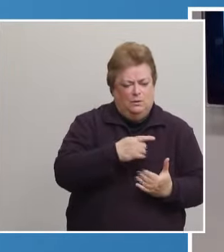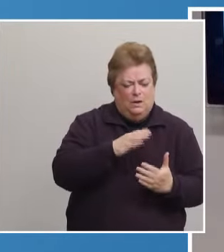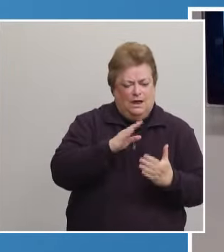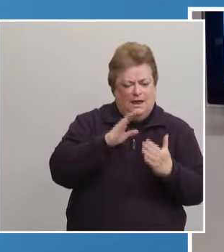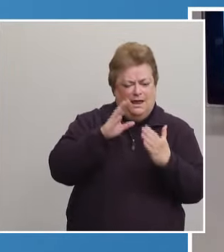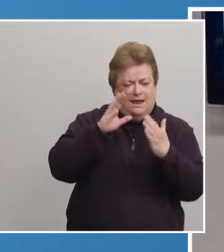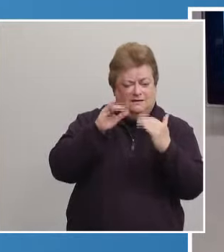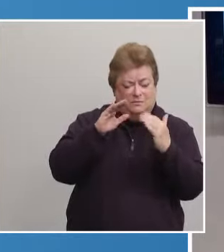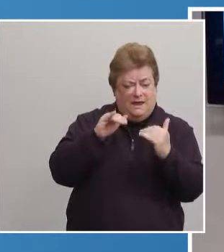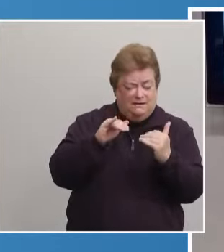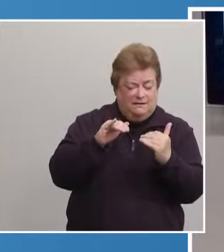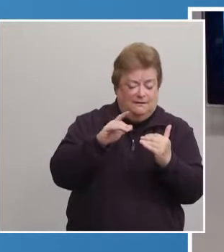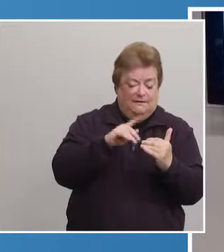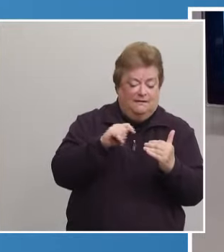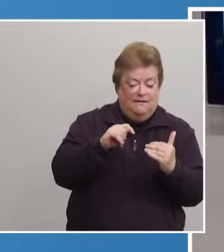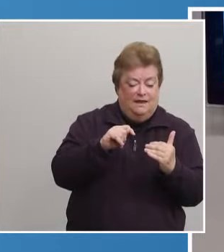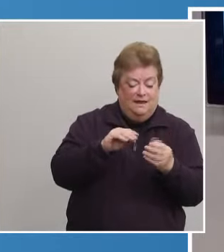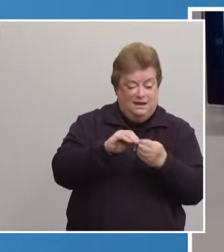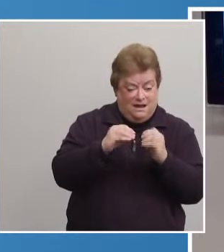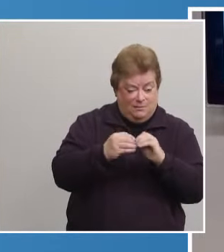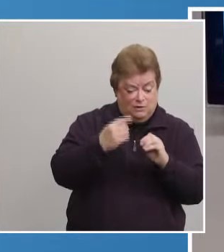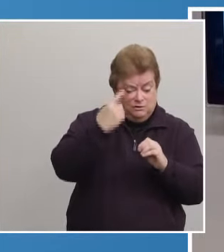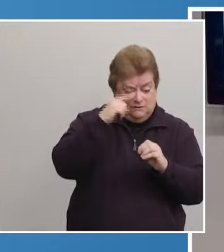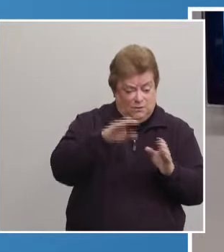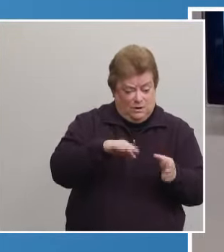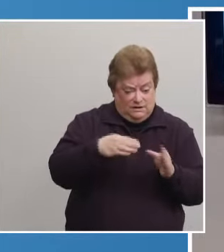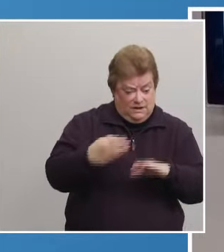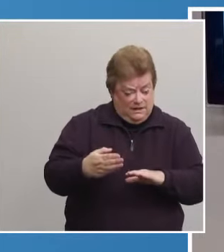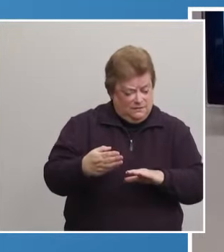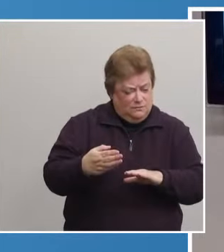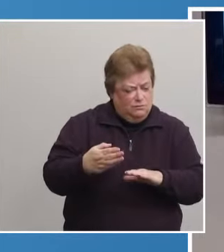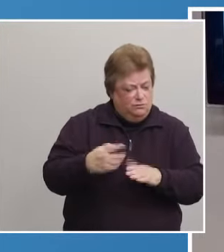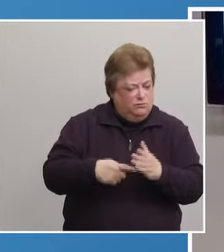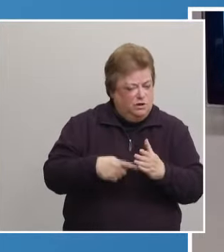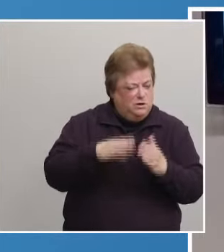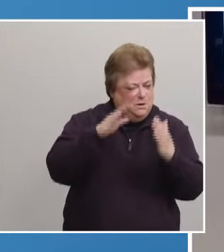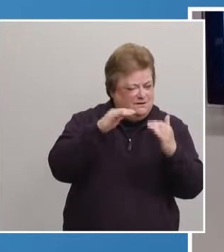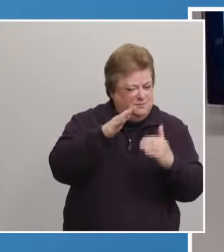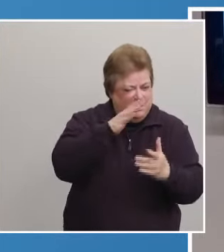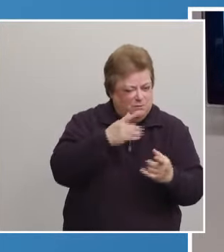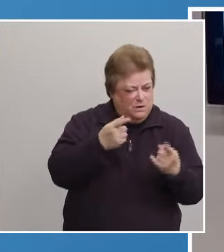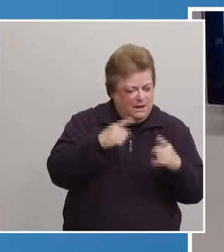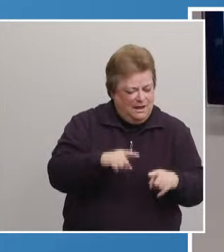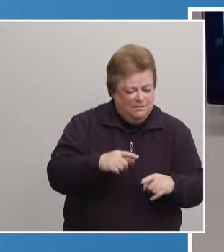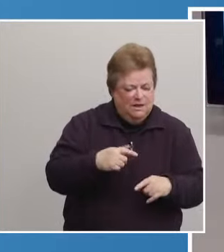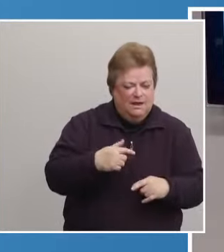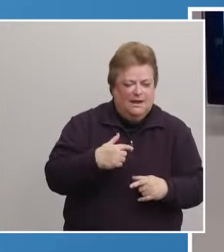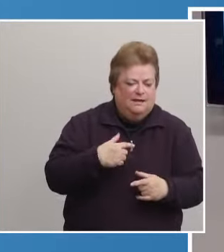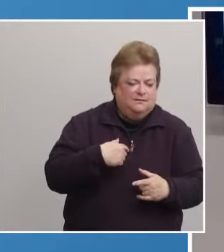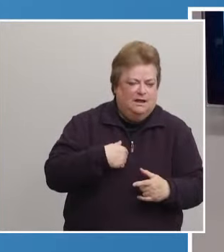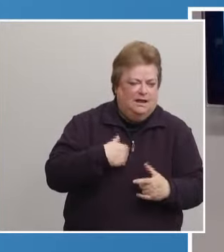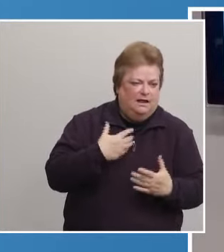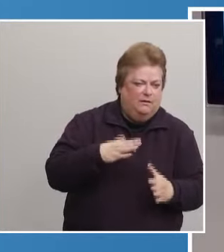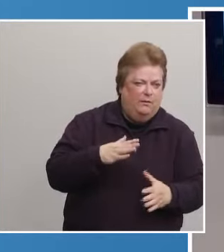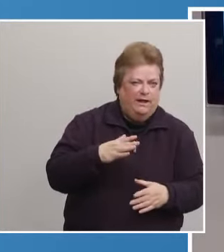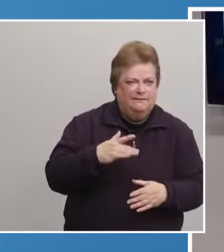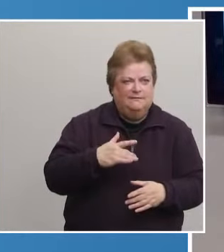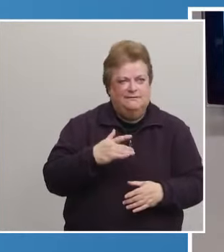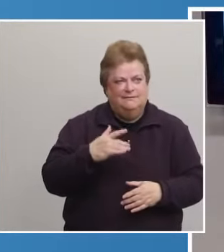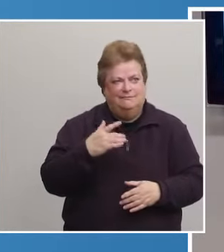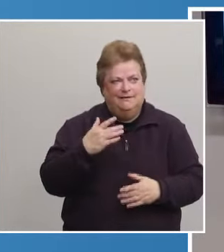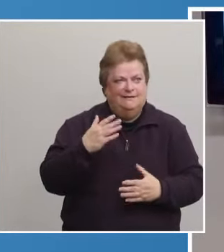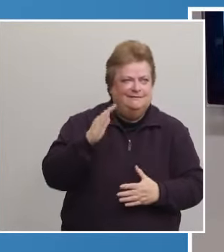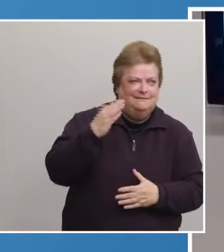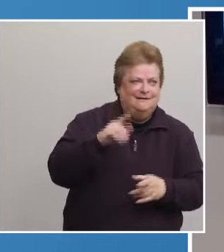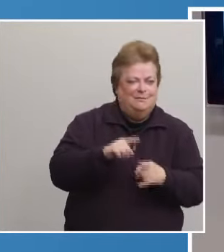death trends maybe in the coming weeks? I know it's a, you know, kind of, don't want a morbid curiosity. But are you guys